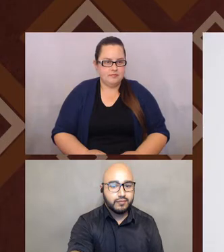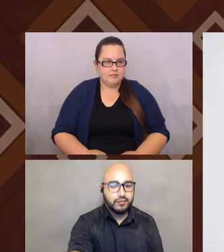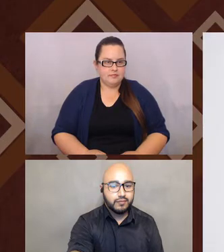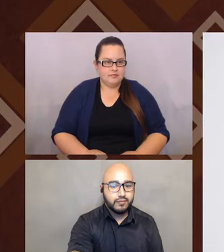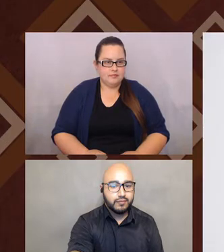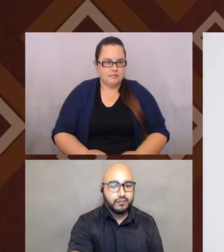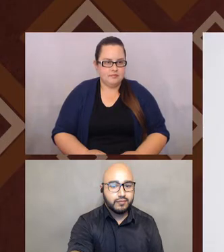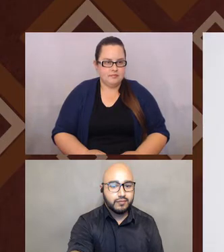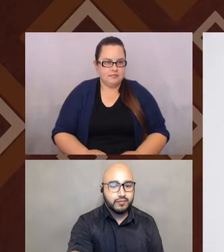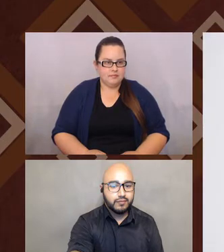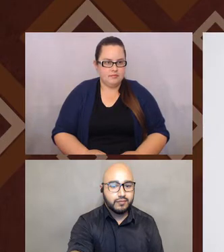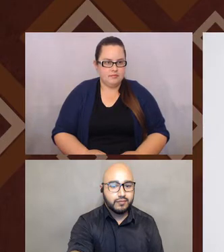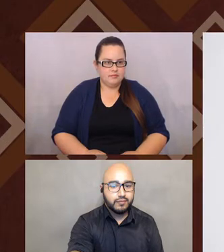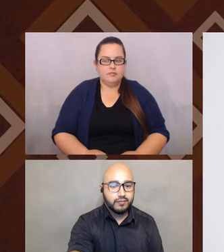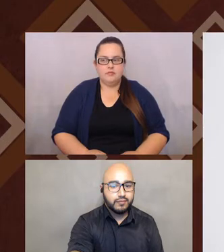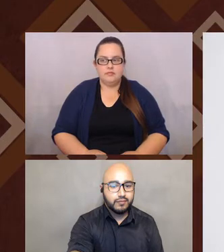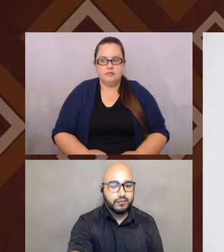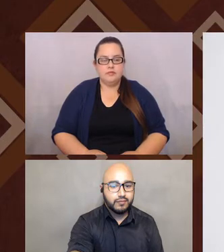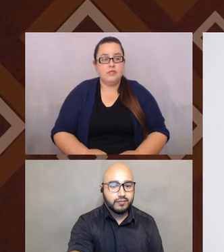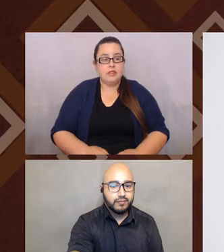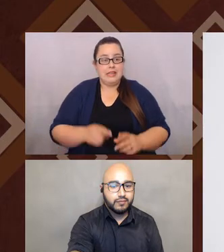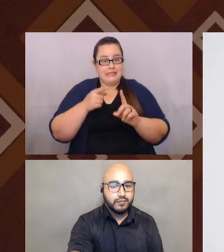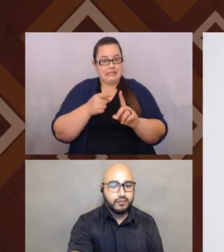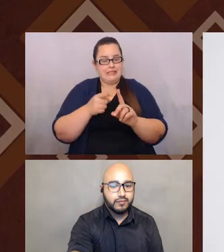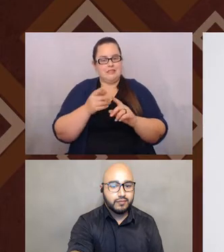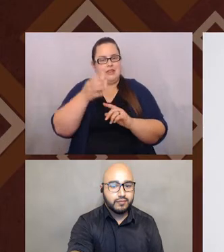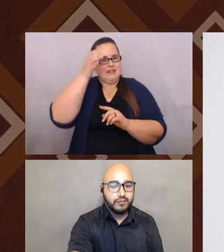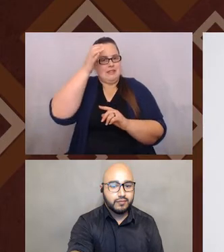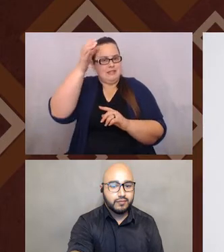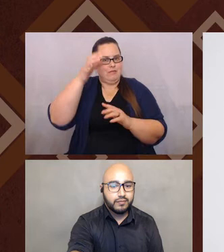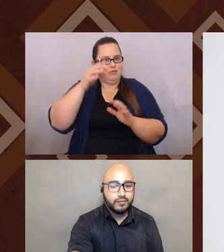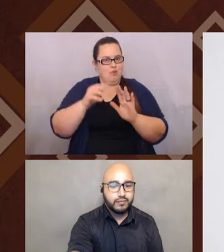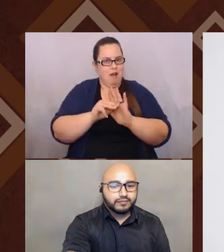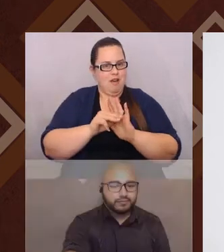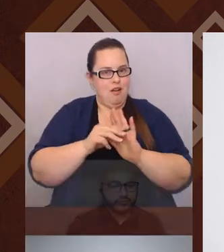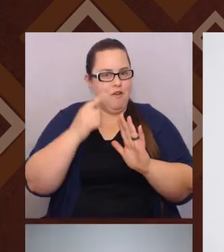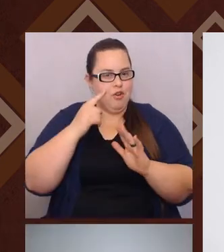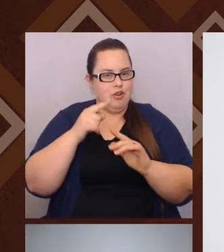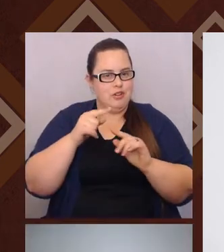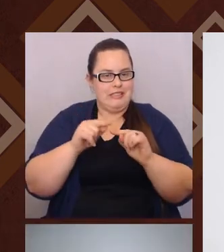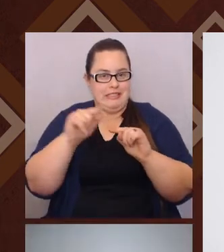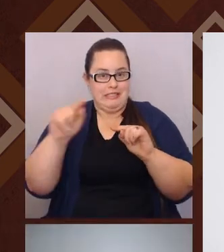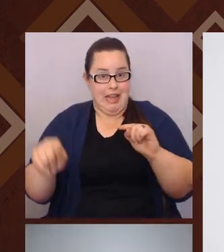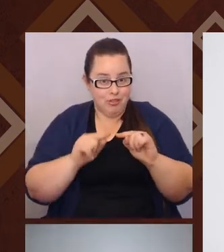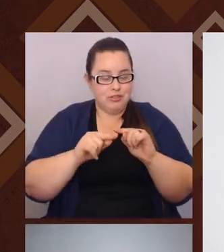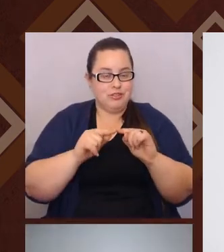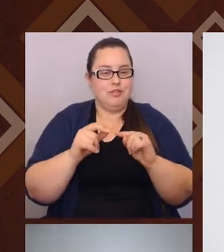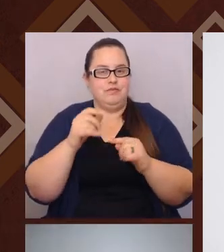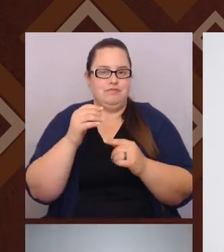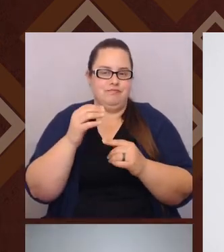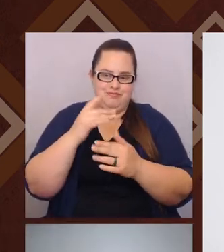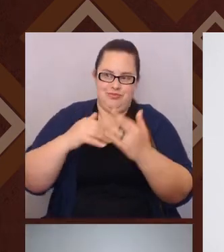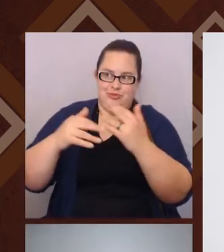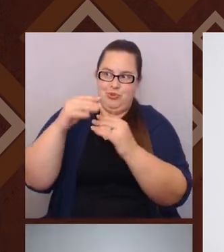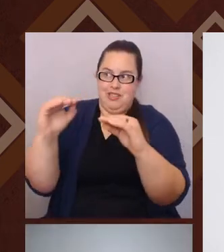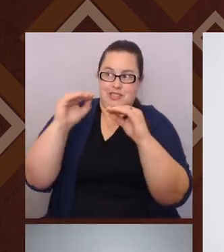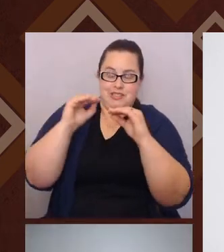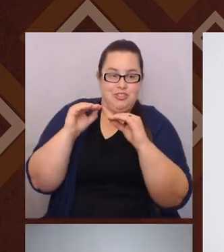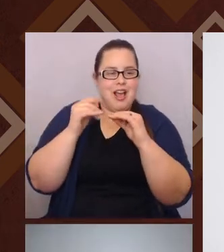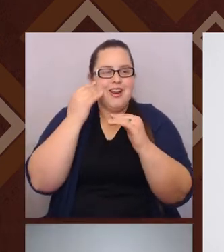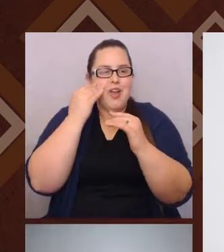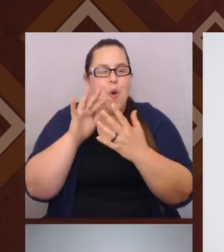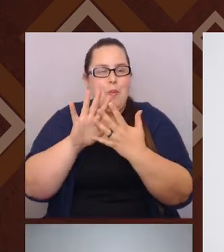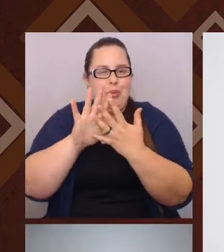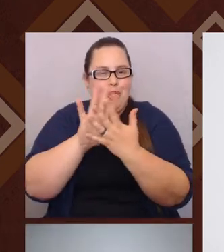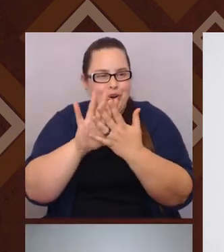So here is a kind of conceptual model of cycles of socialization. I know it's kind of blurry and unclear. I'll make